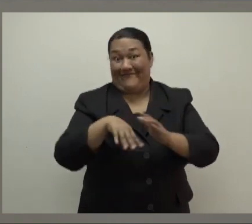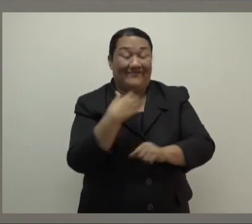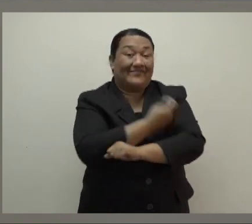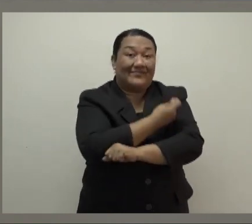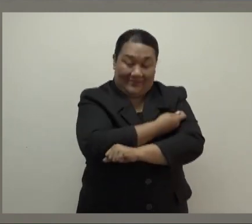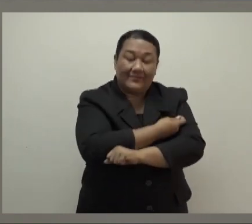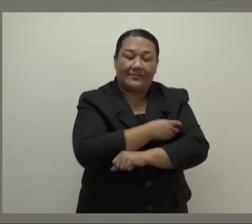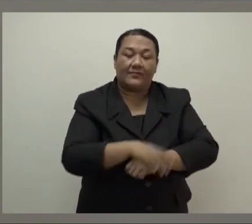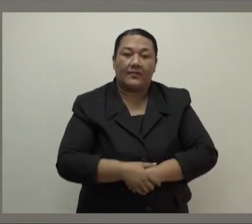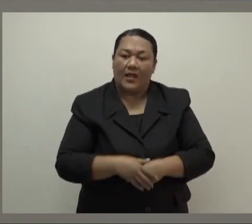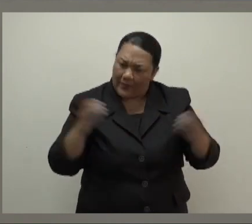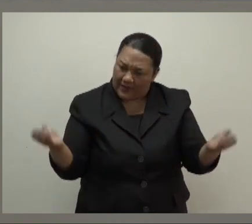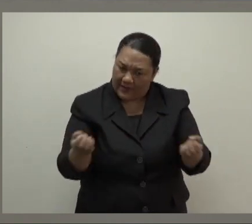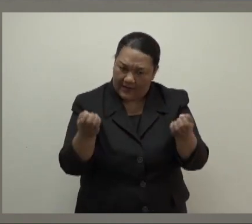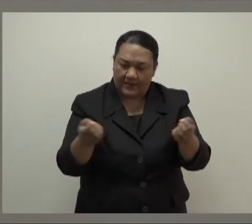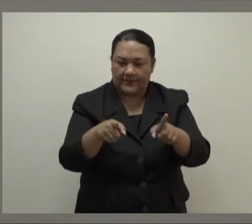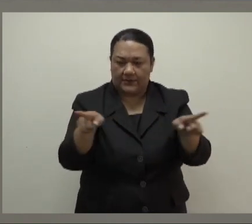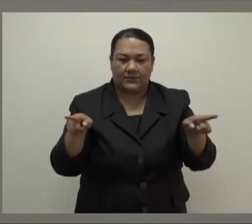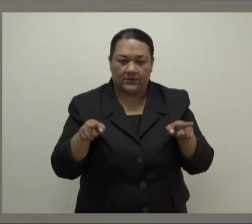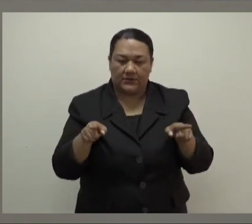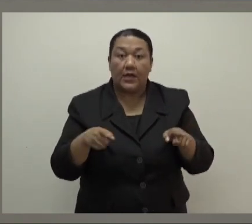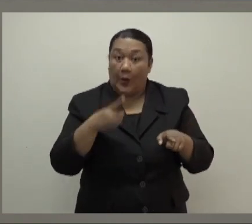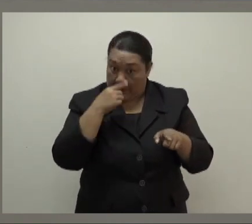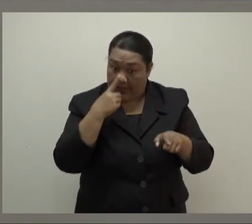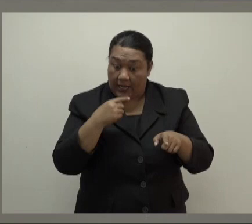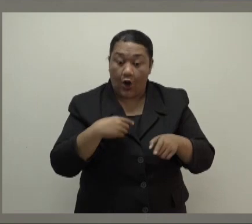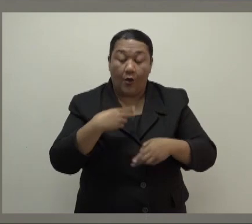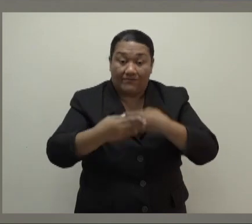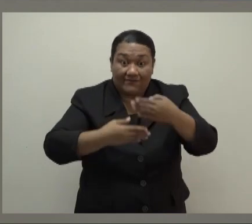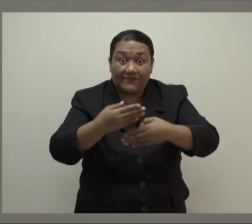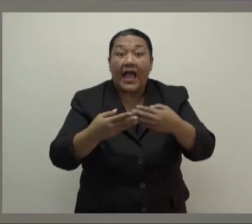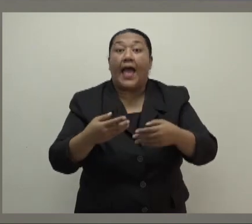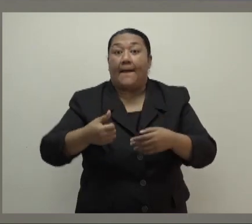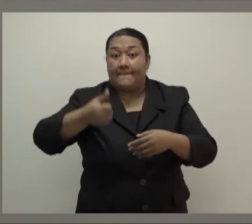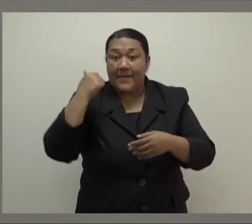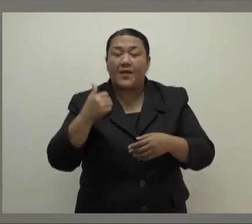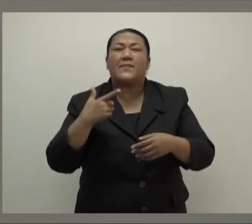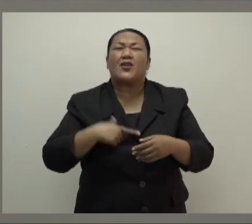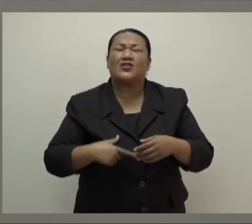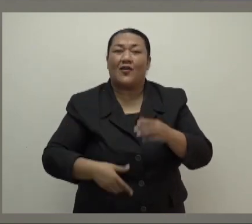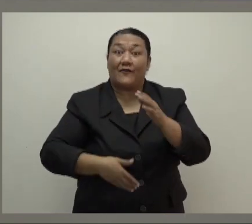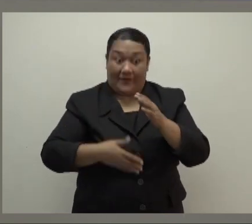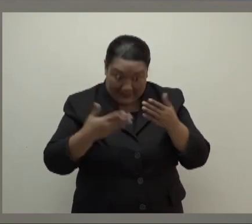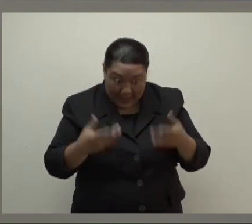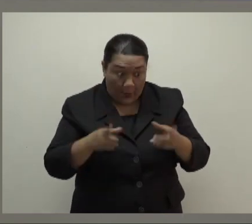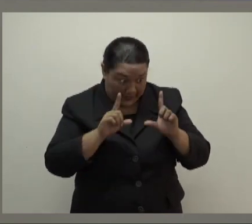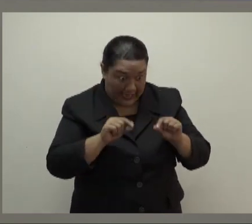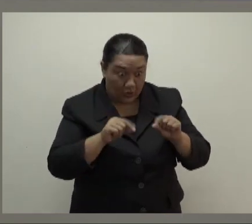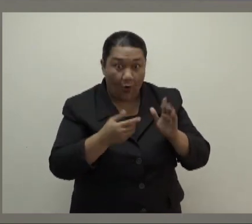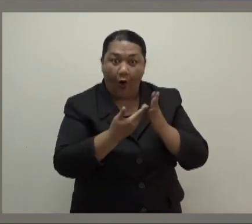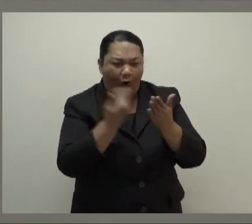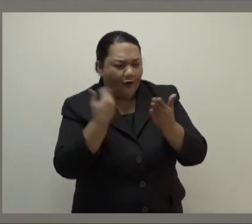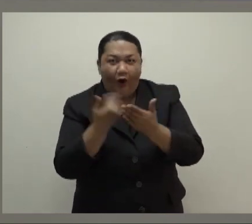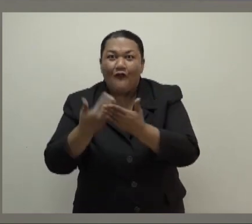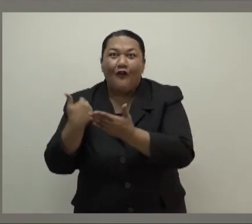get vaccinated. We are only able to roll back these measures because of the high rate of vaccination we have achieved. But there is